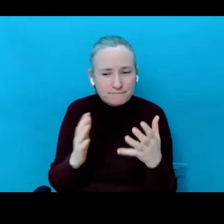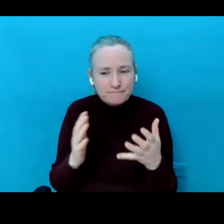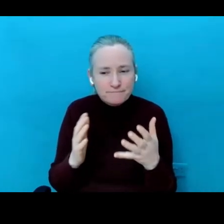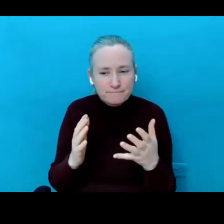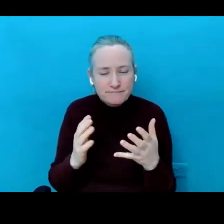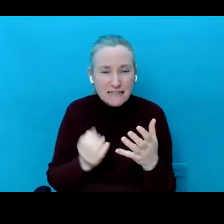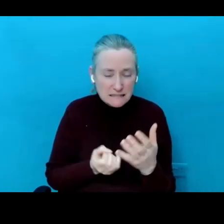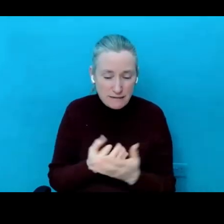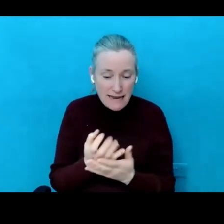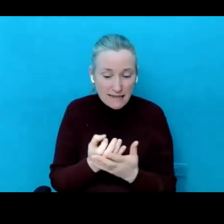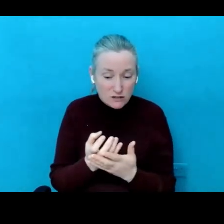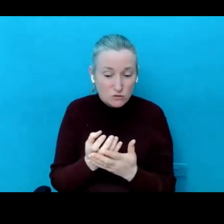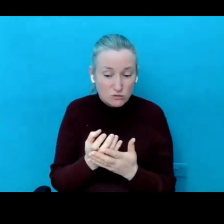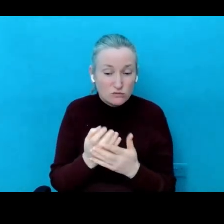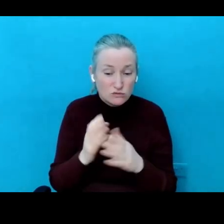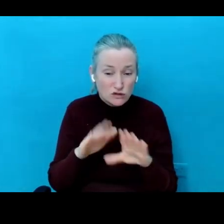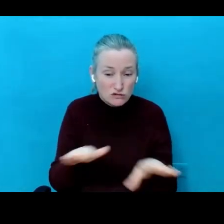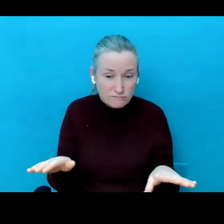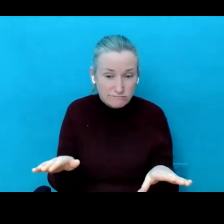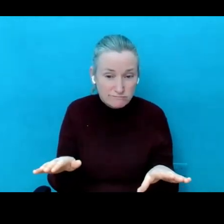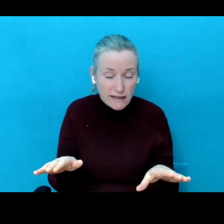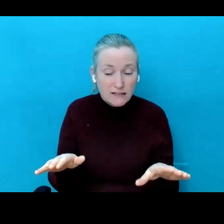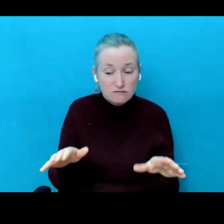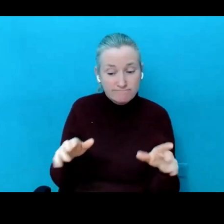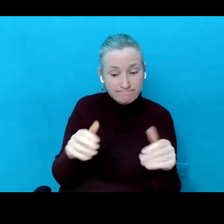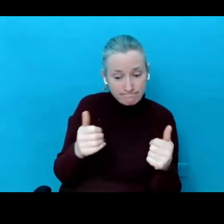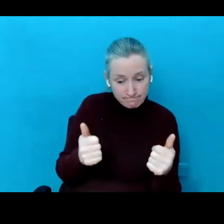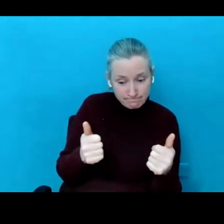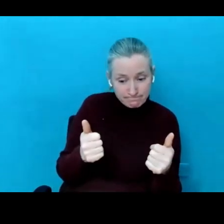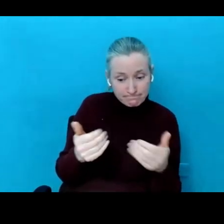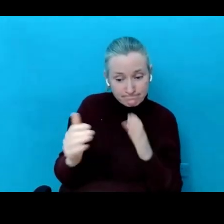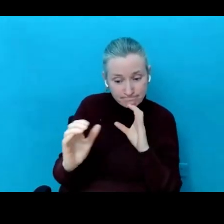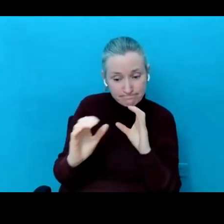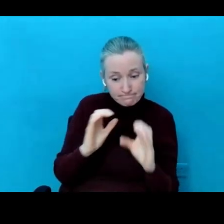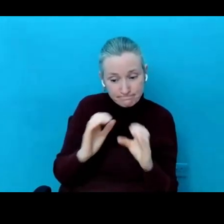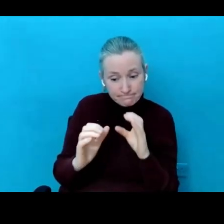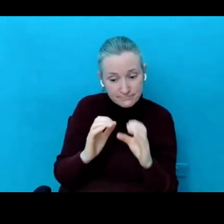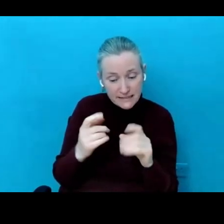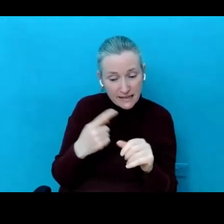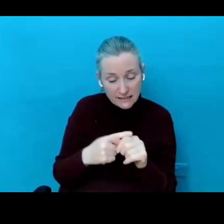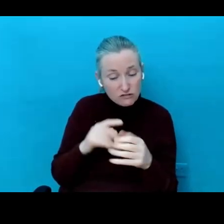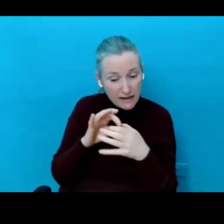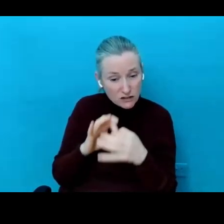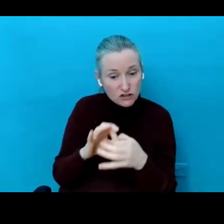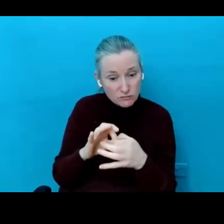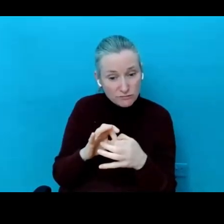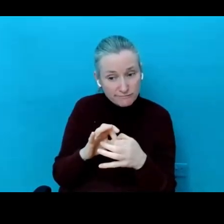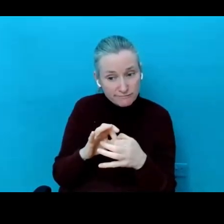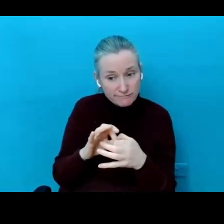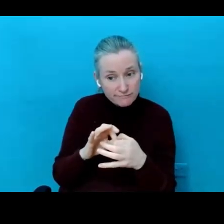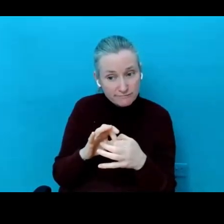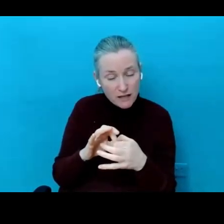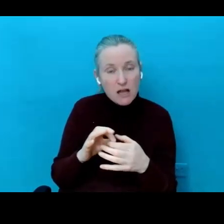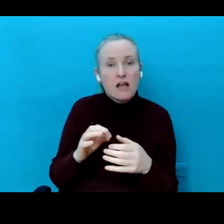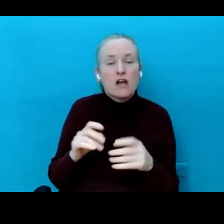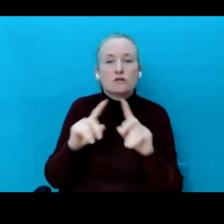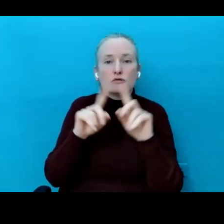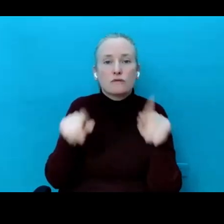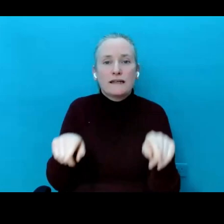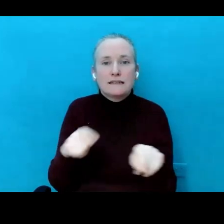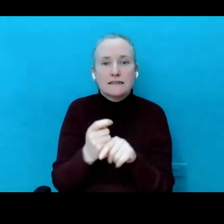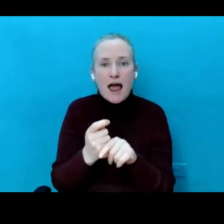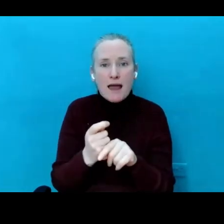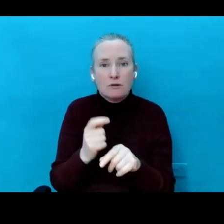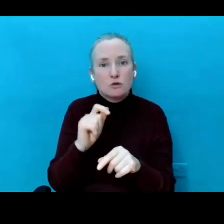You're explaining to them and you're reasonable and they're that conversation again, the relationship. OK, so screen time tools can